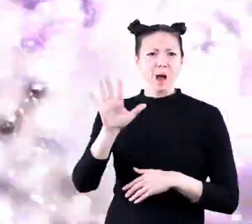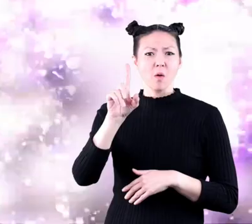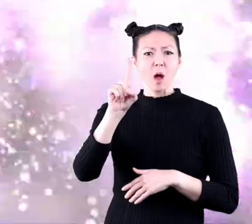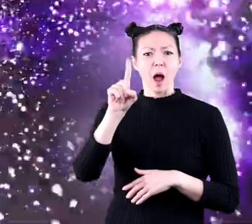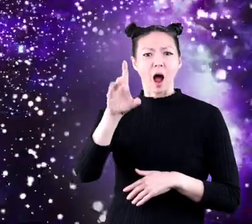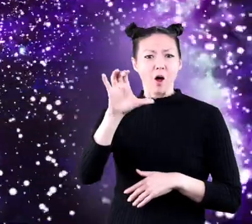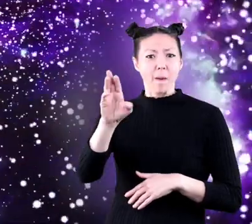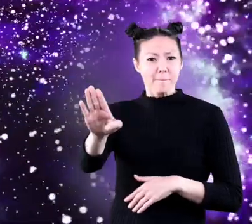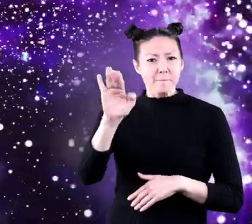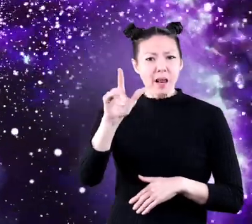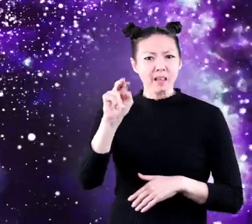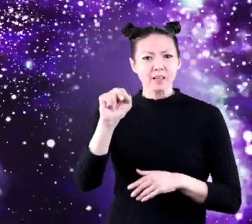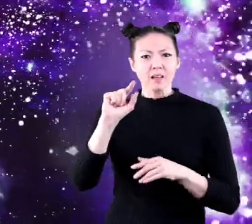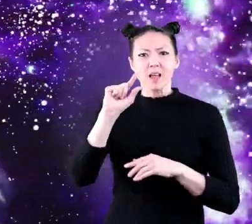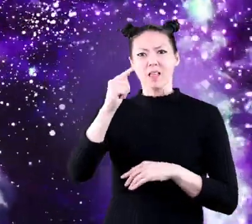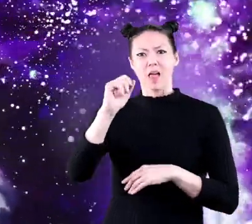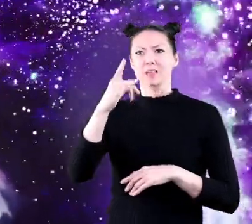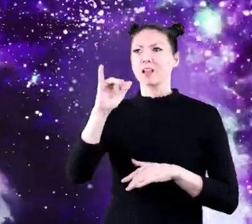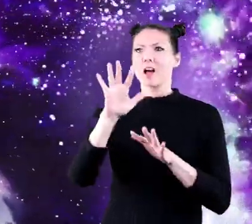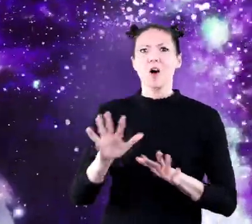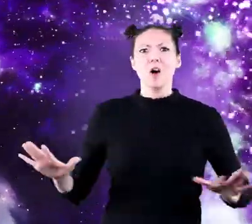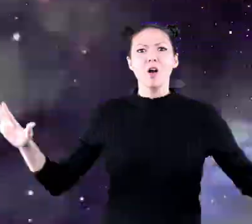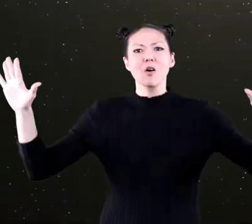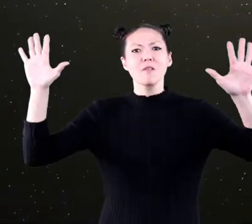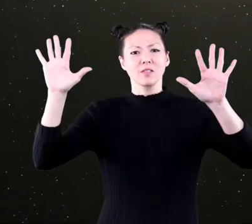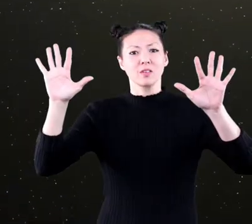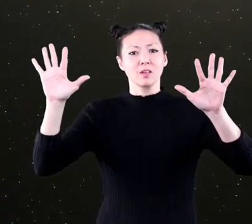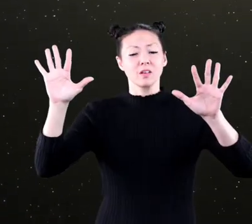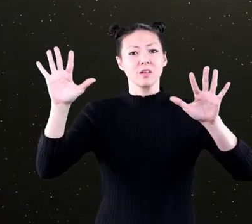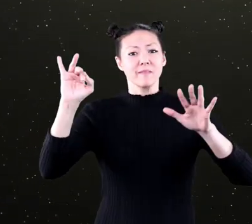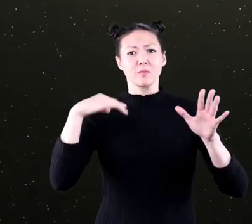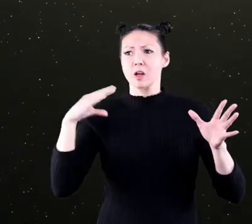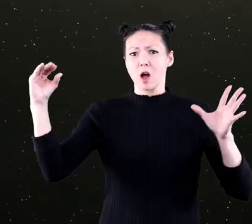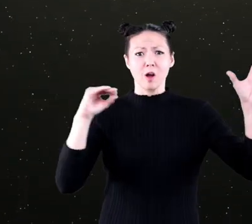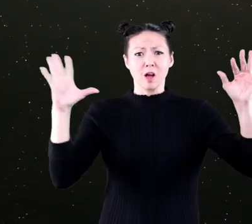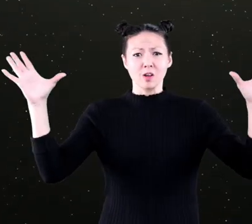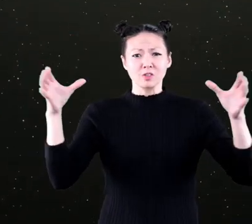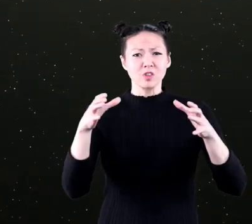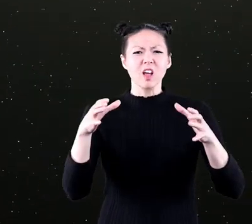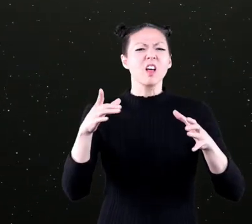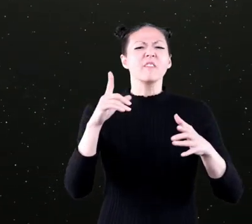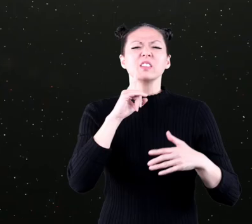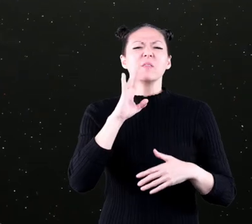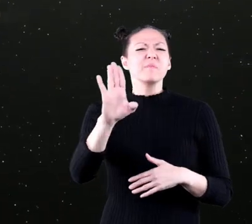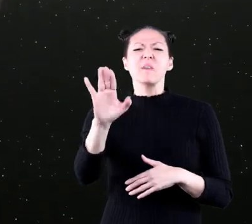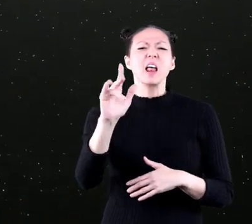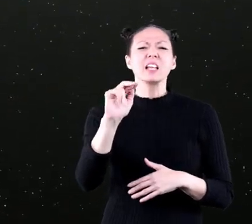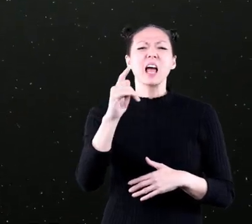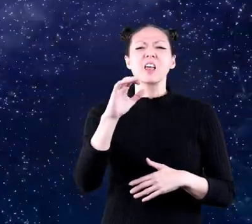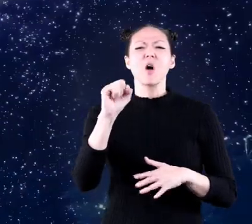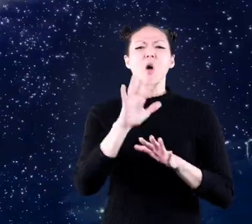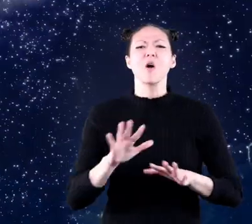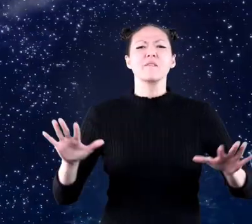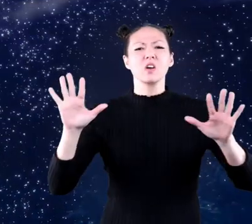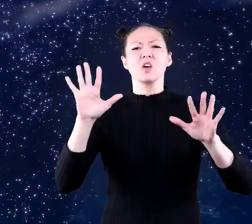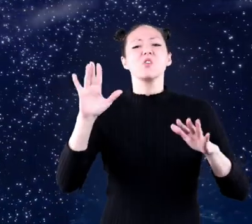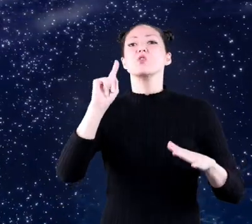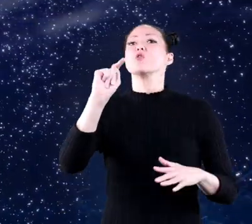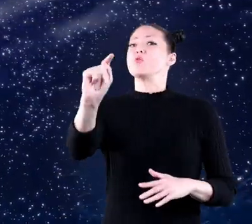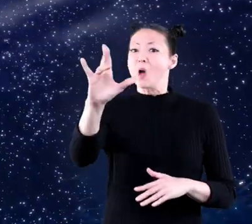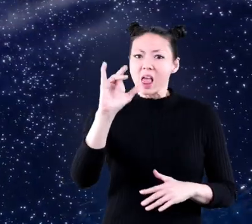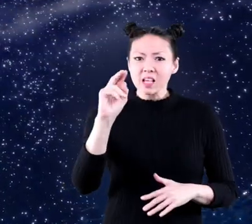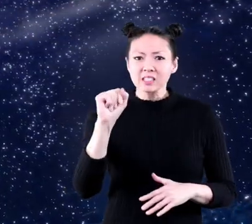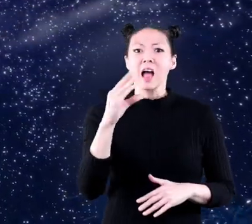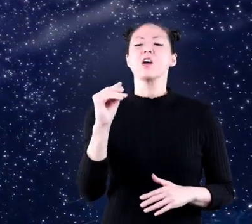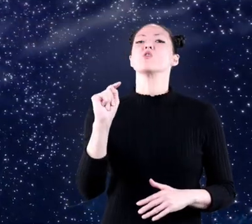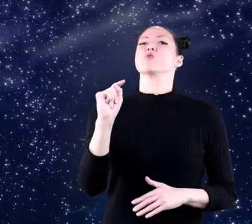of about a hundred billion galaxies? And if we put all of those billions of galaxies together, there would be trillions